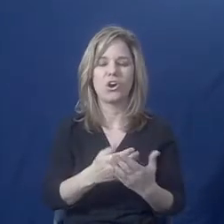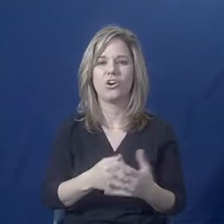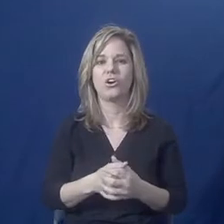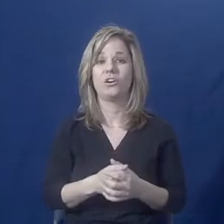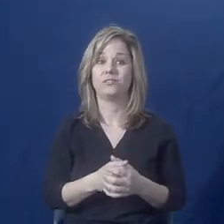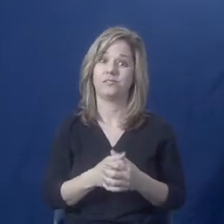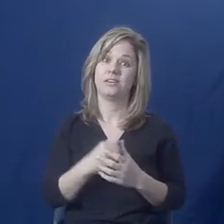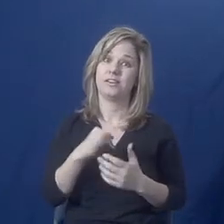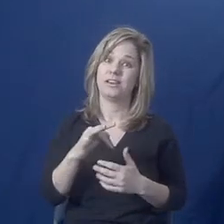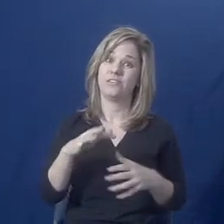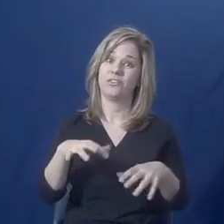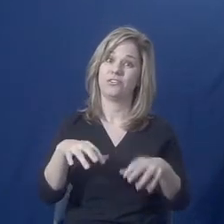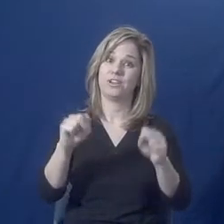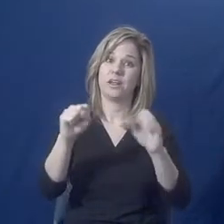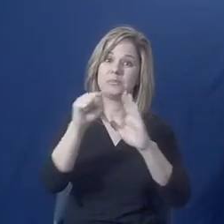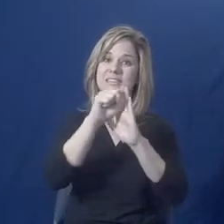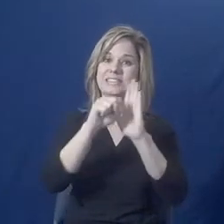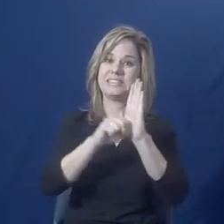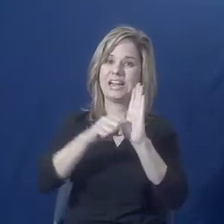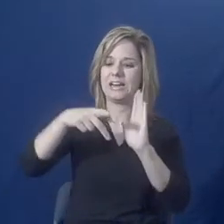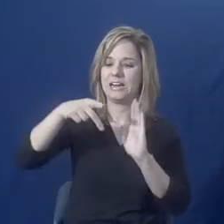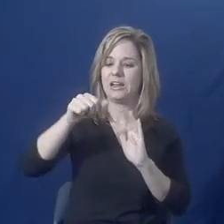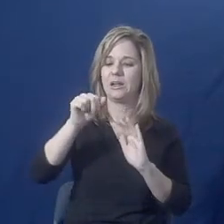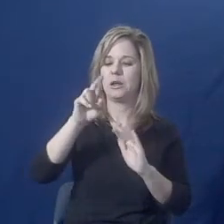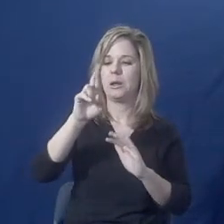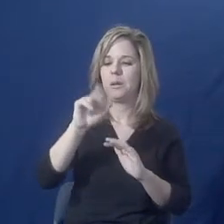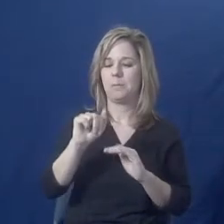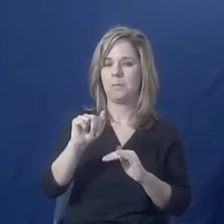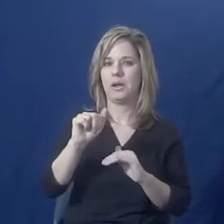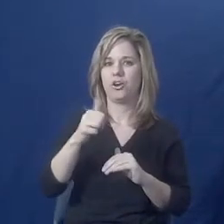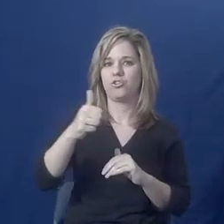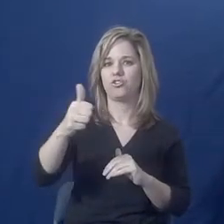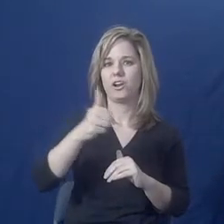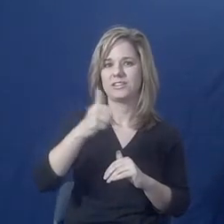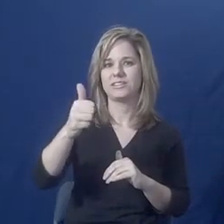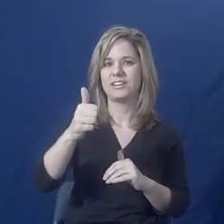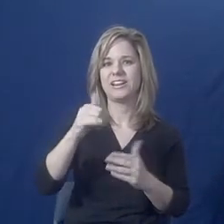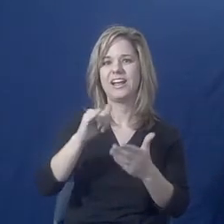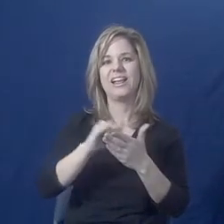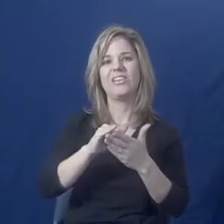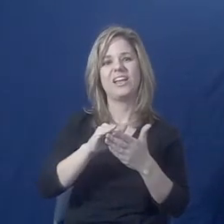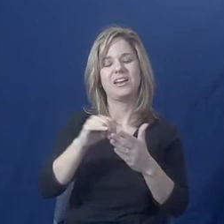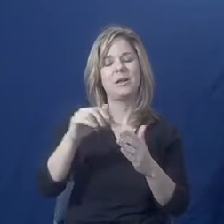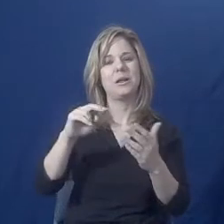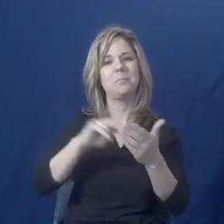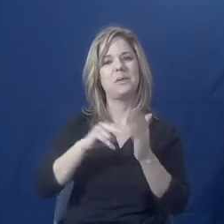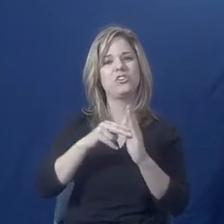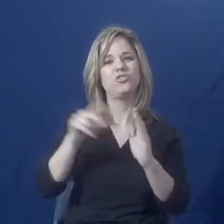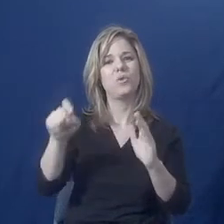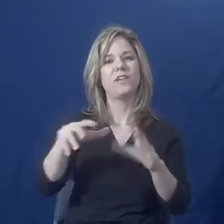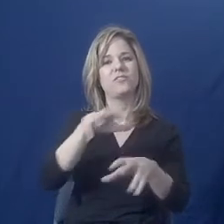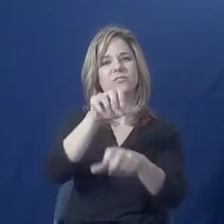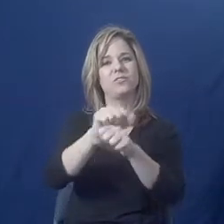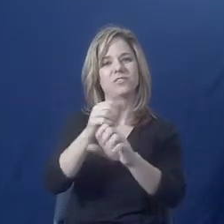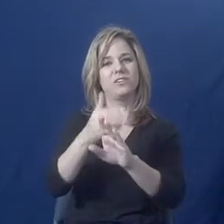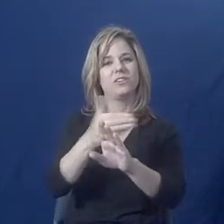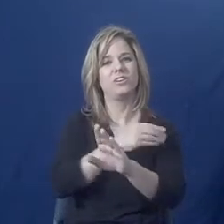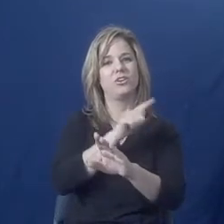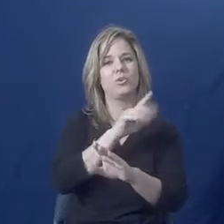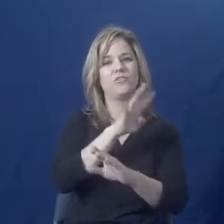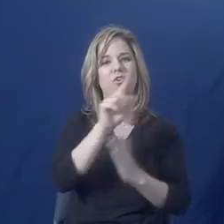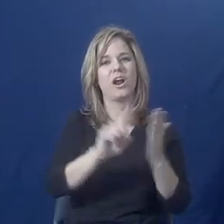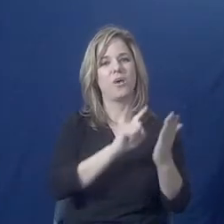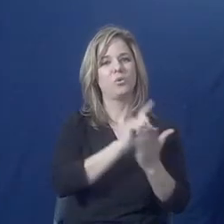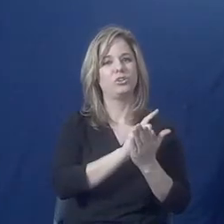power transit, there's a 24 hour advance booking. And so it can't be